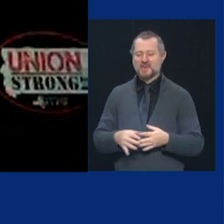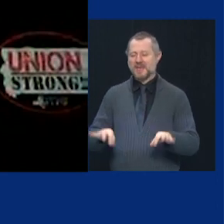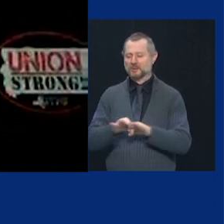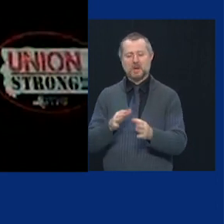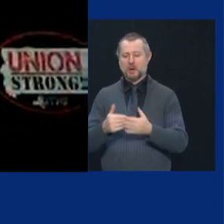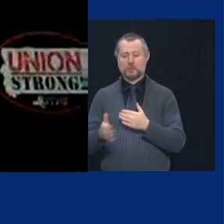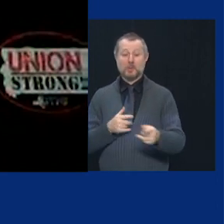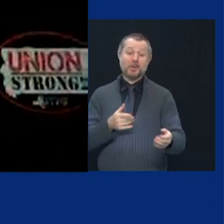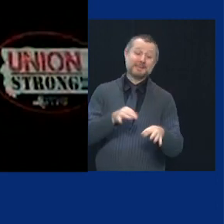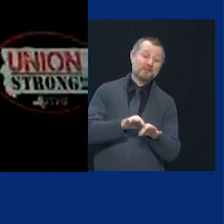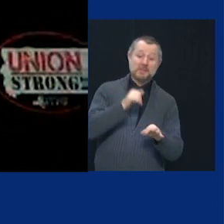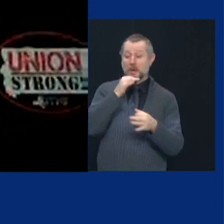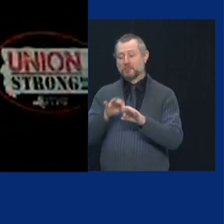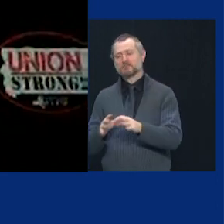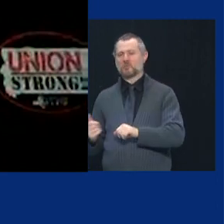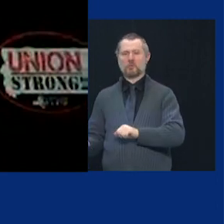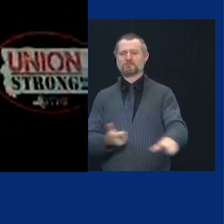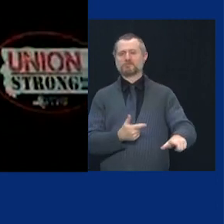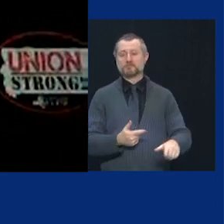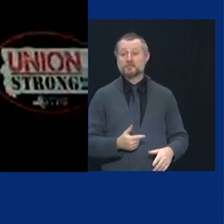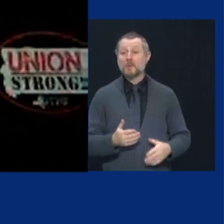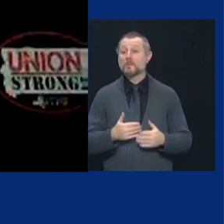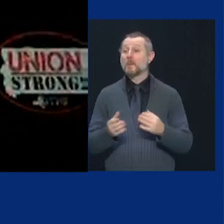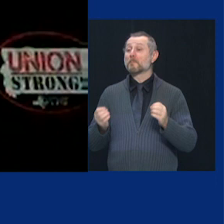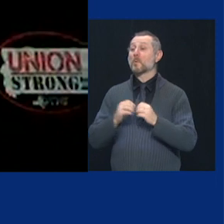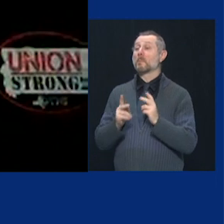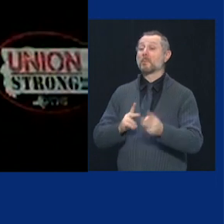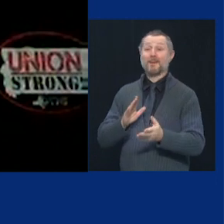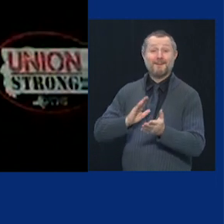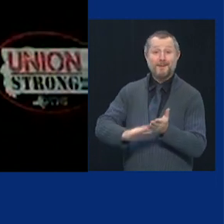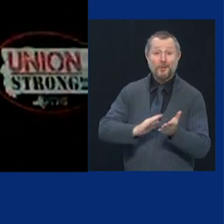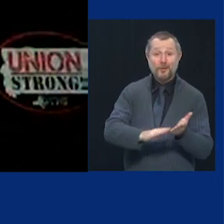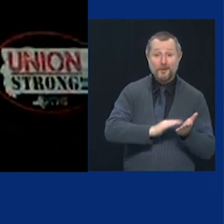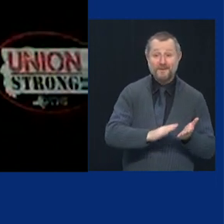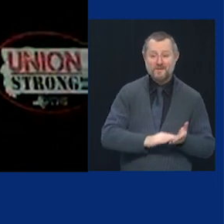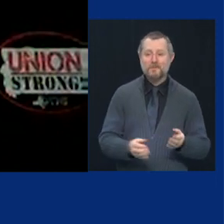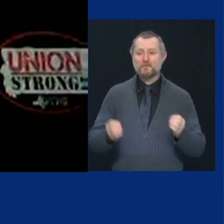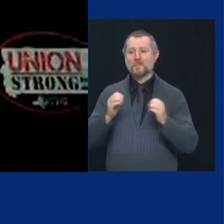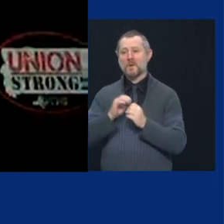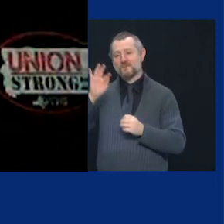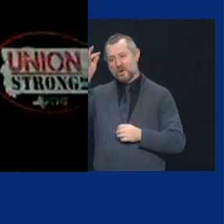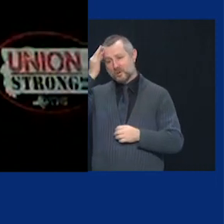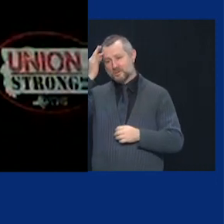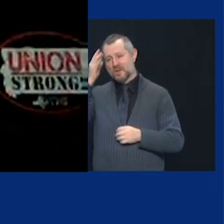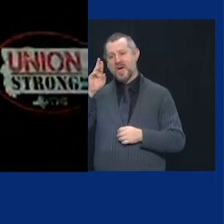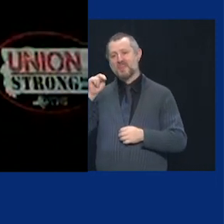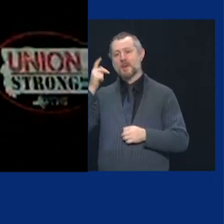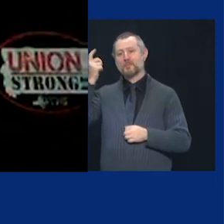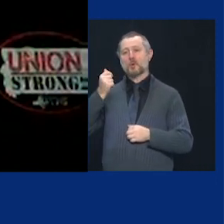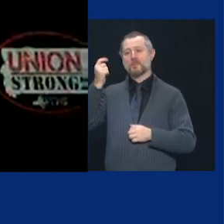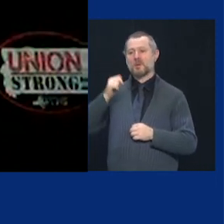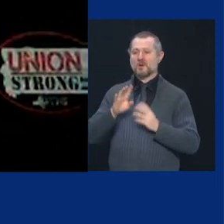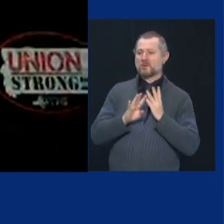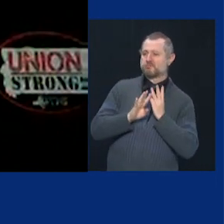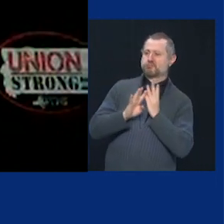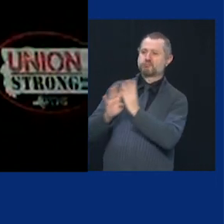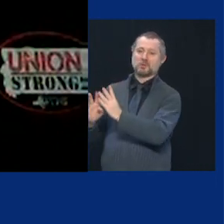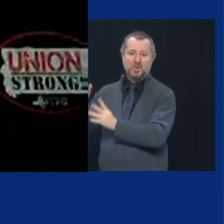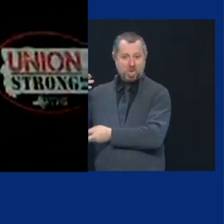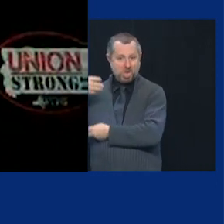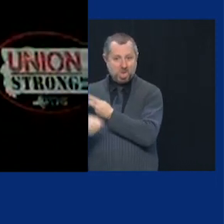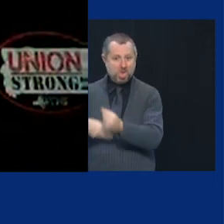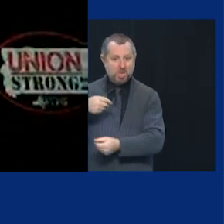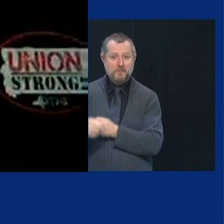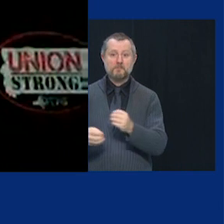the more people out of work the more funding we're going to need to help those on unemployment in addition to funding we're going to need for those who need public